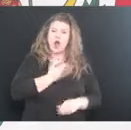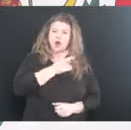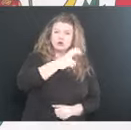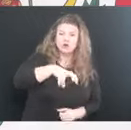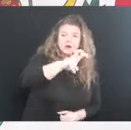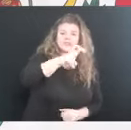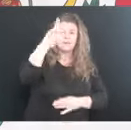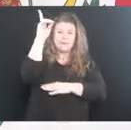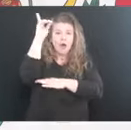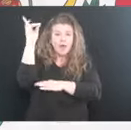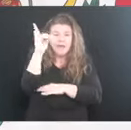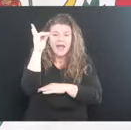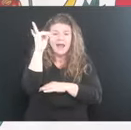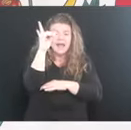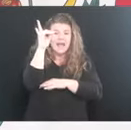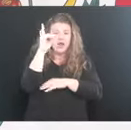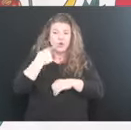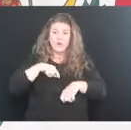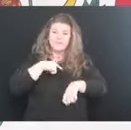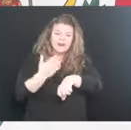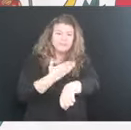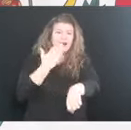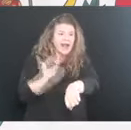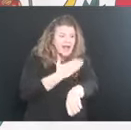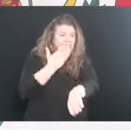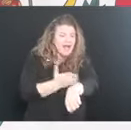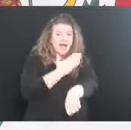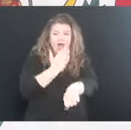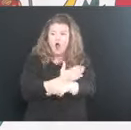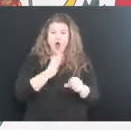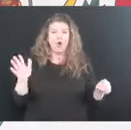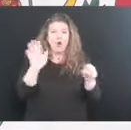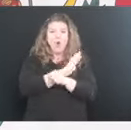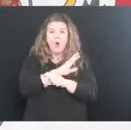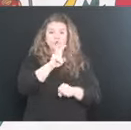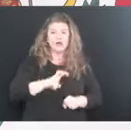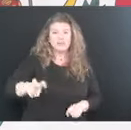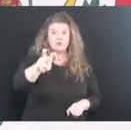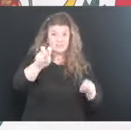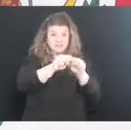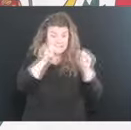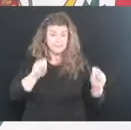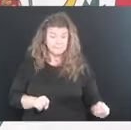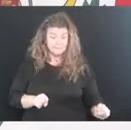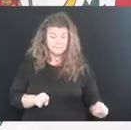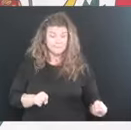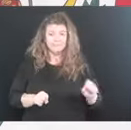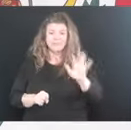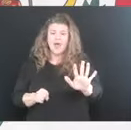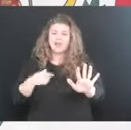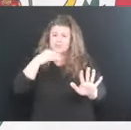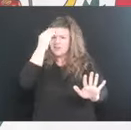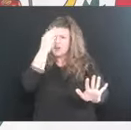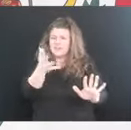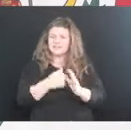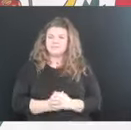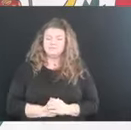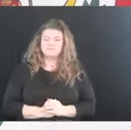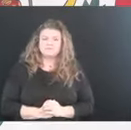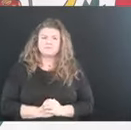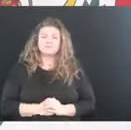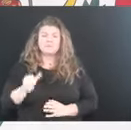and we revamped our whole transportation system. Let me tell you this. When I,